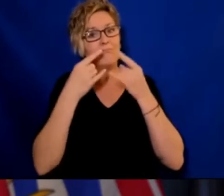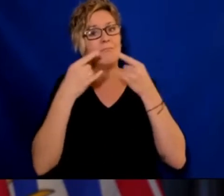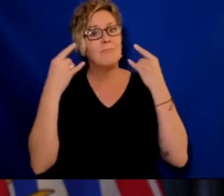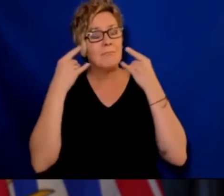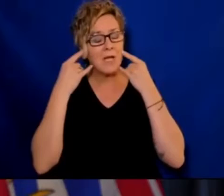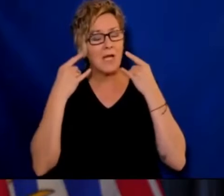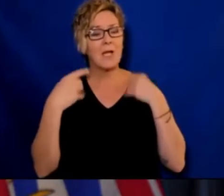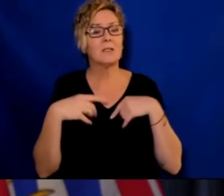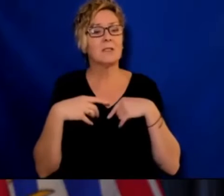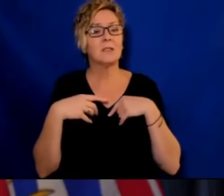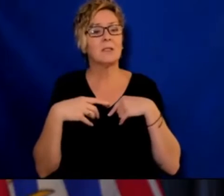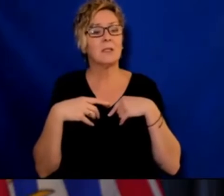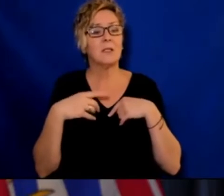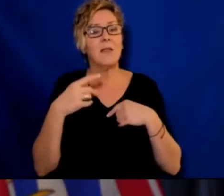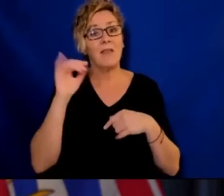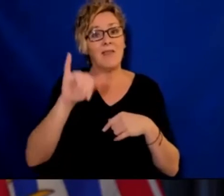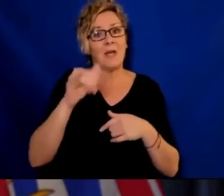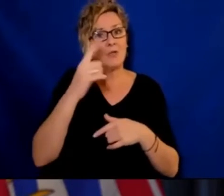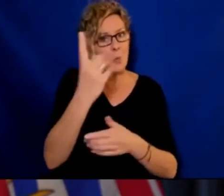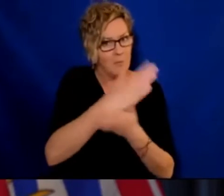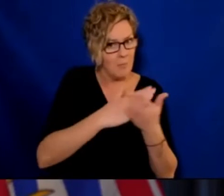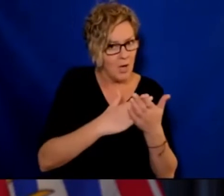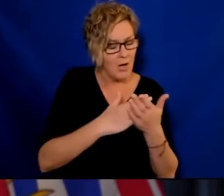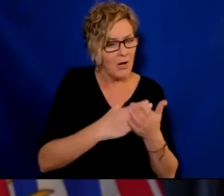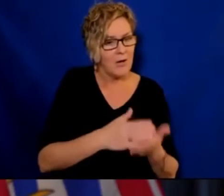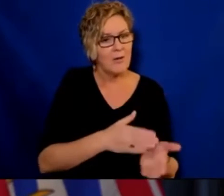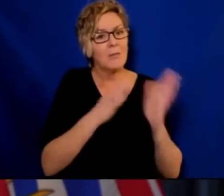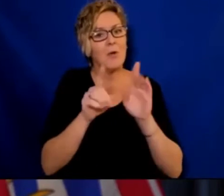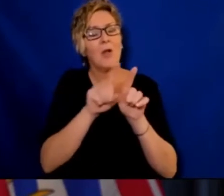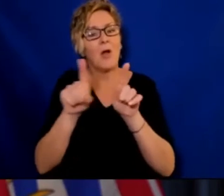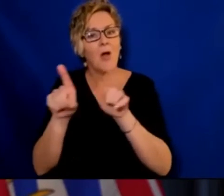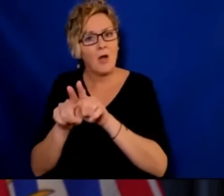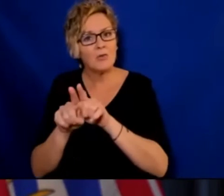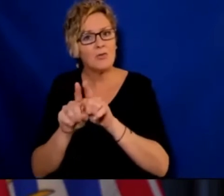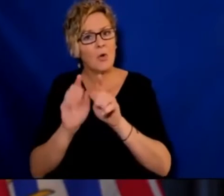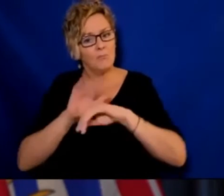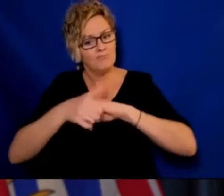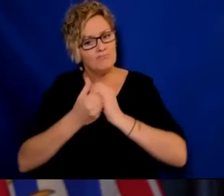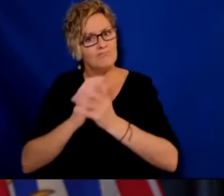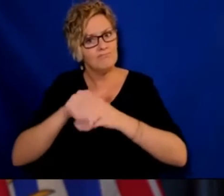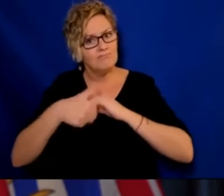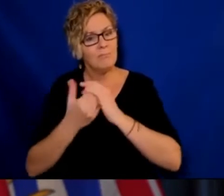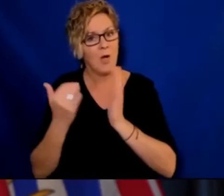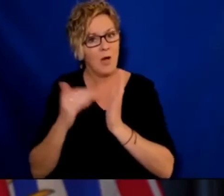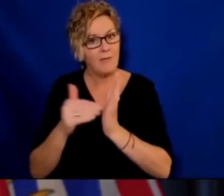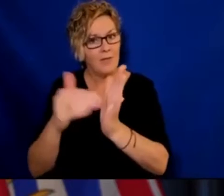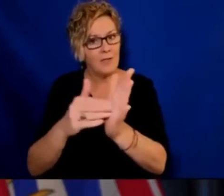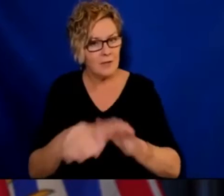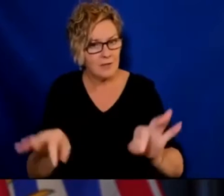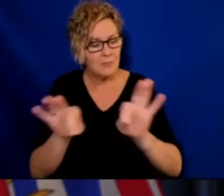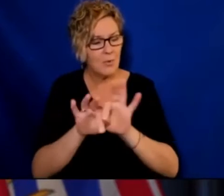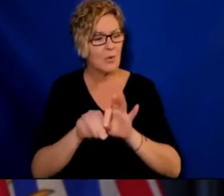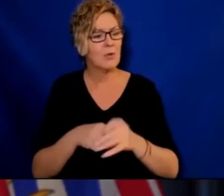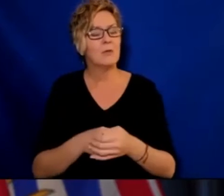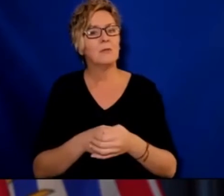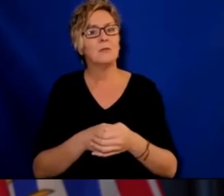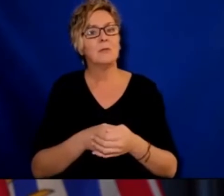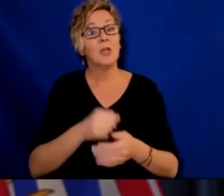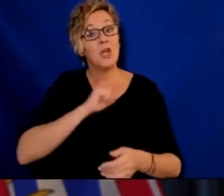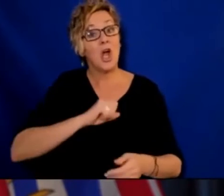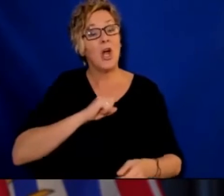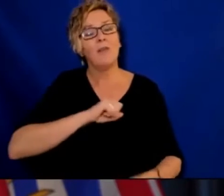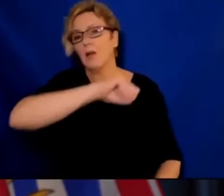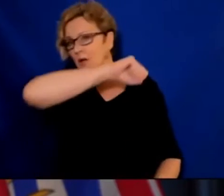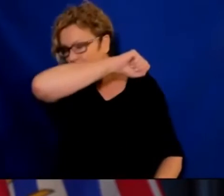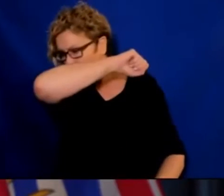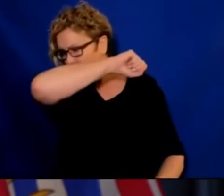Like cleaning our hands. Like coughing into our sleeve. Like maintaining our physical distances. Wearing masks is